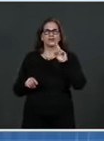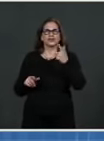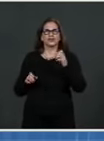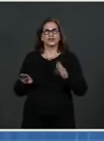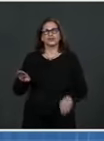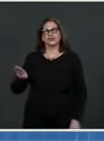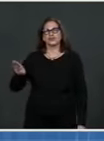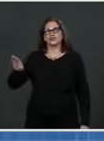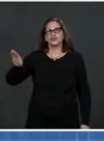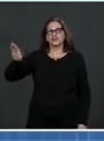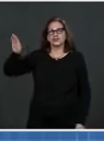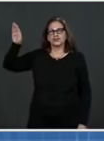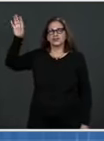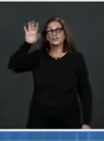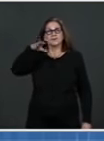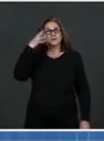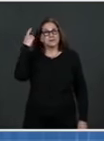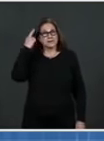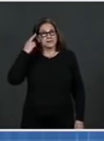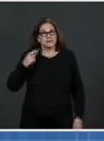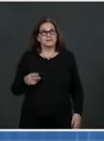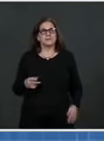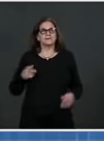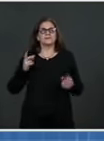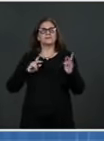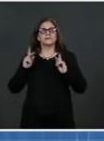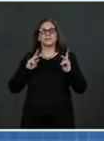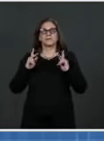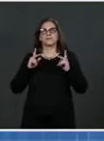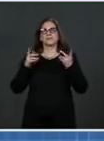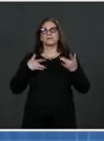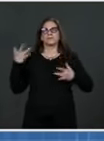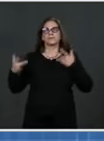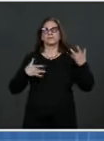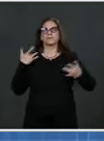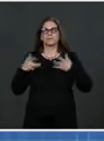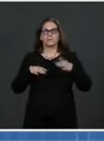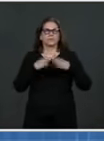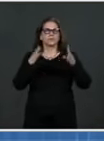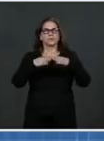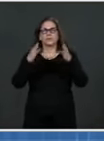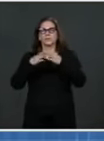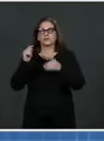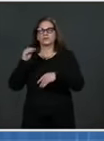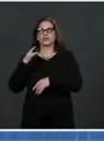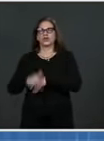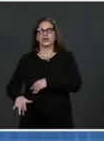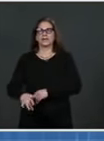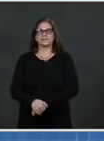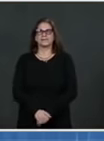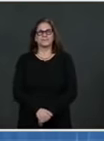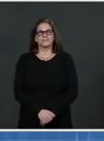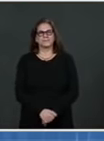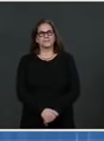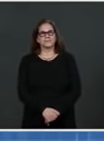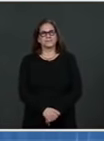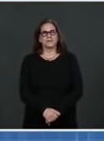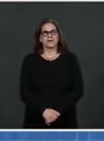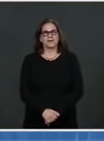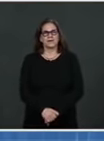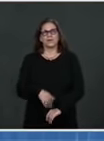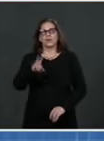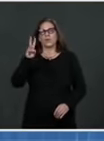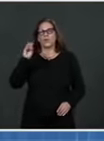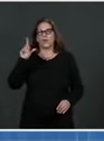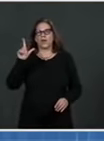up. Chris, we have one other. Please, Dr. Walensky. one other comment on that, and that is our concern about variants. We've been